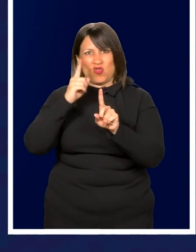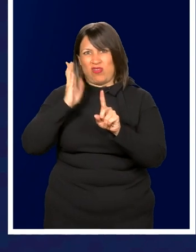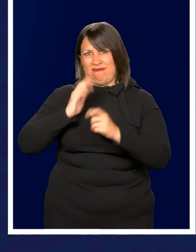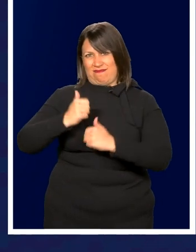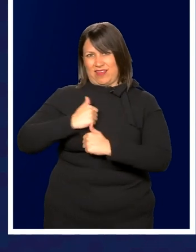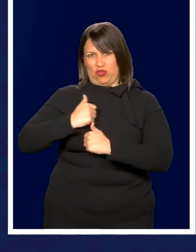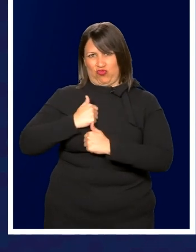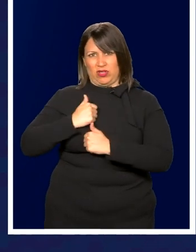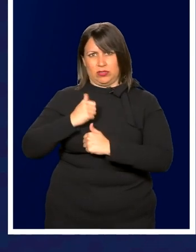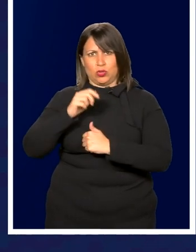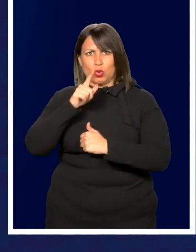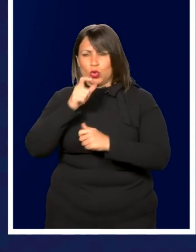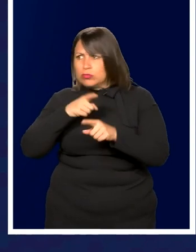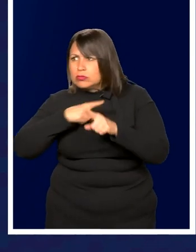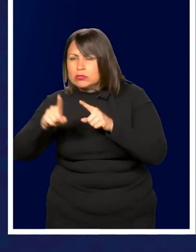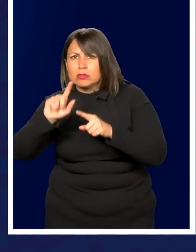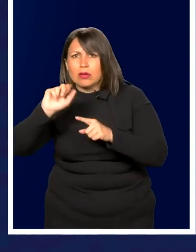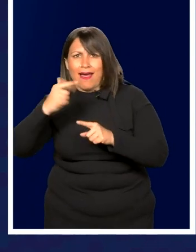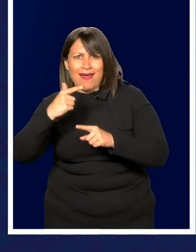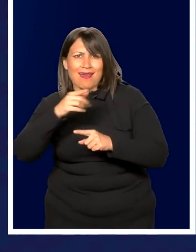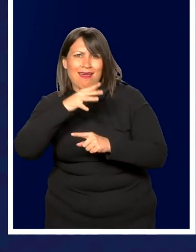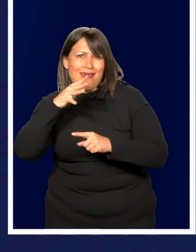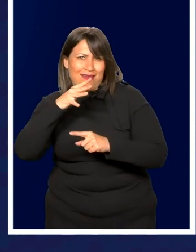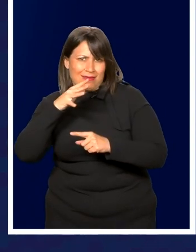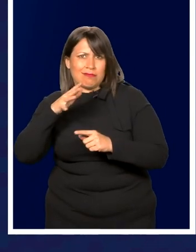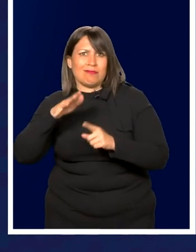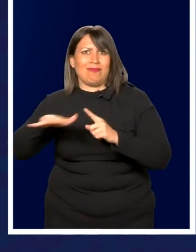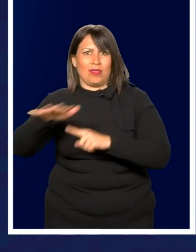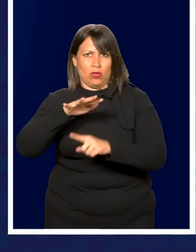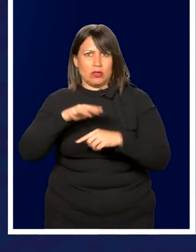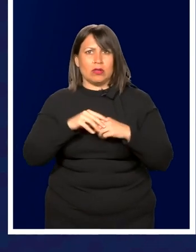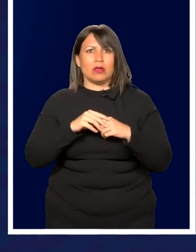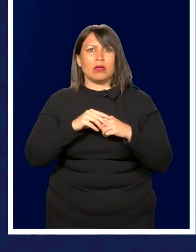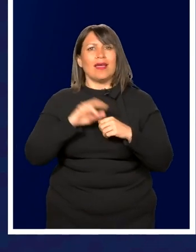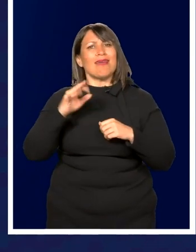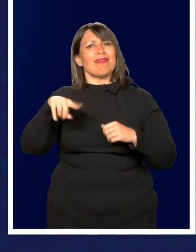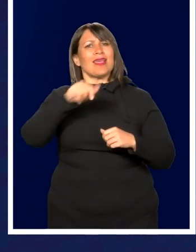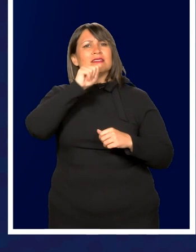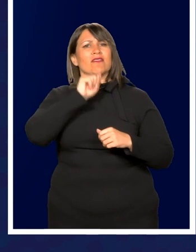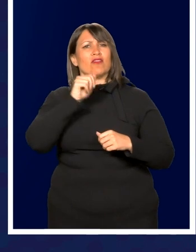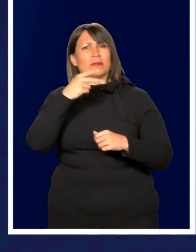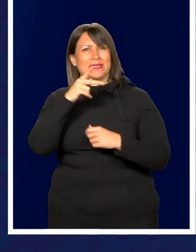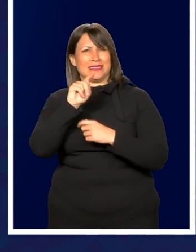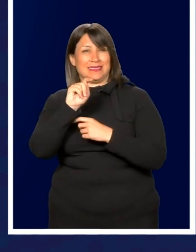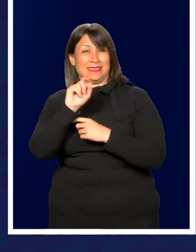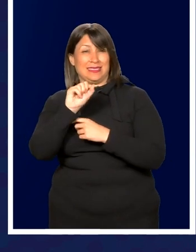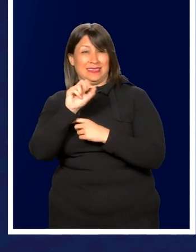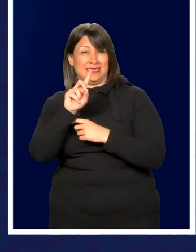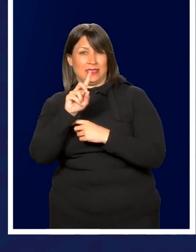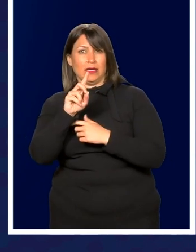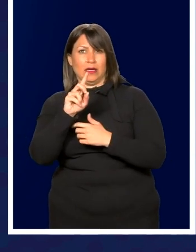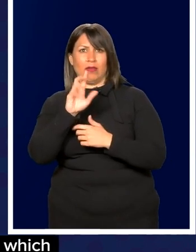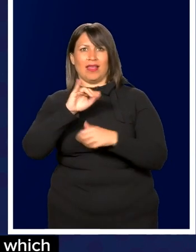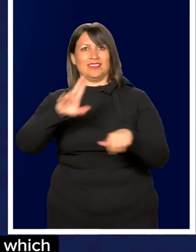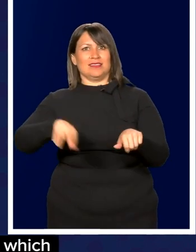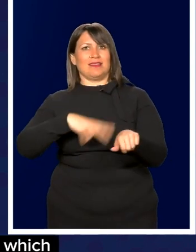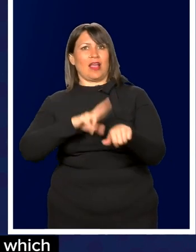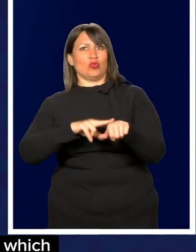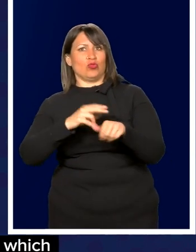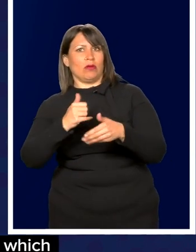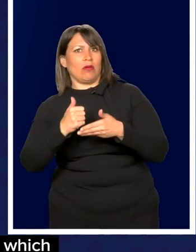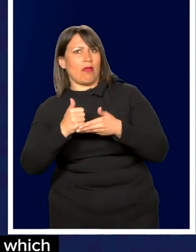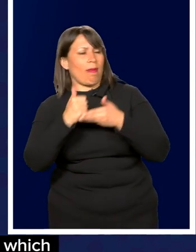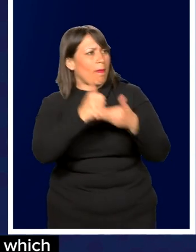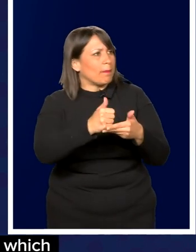field. And what we find is if they suffer from post-traumatic stress, that is a natural help to work in the Ag industry. You've got